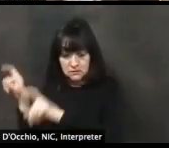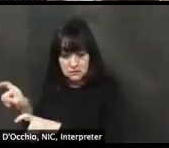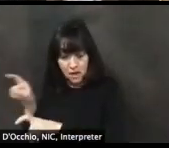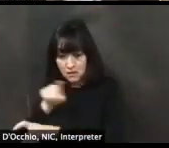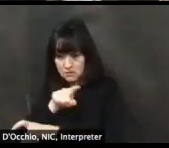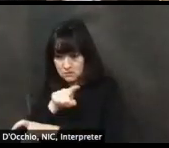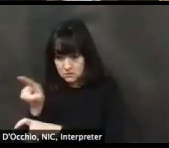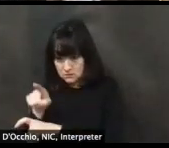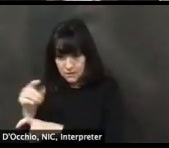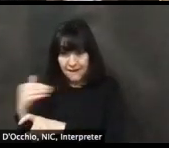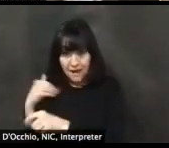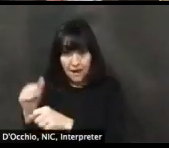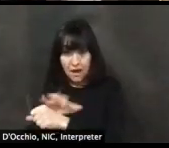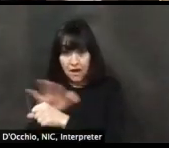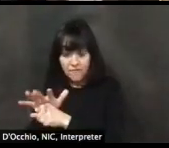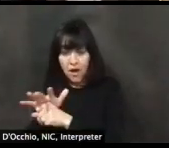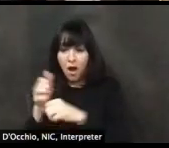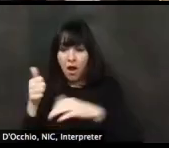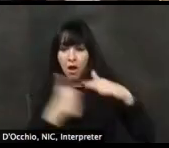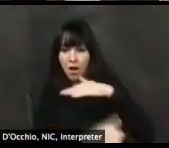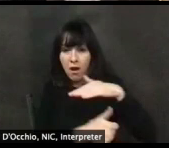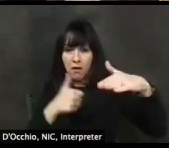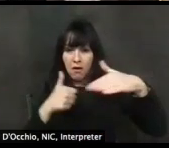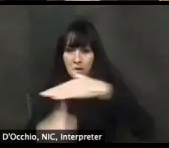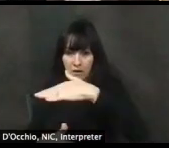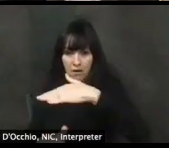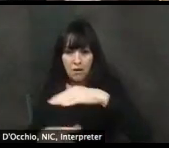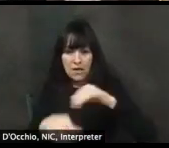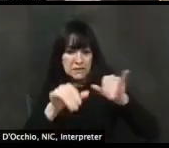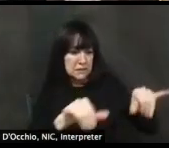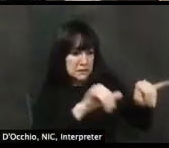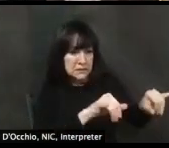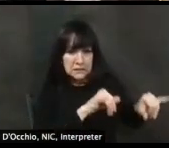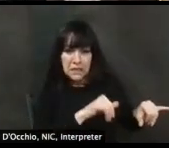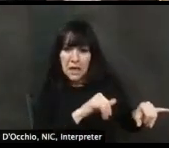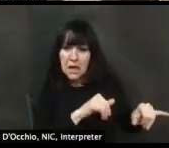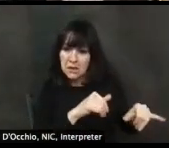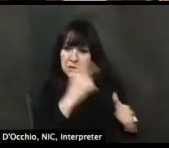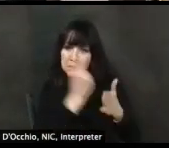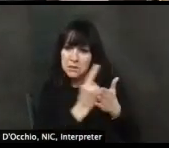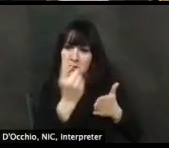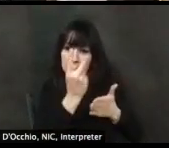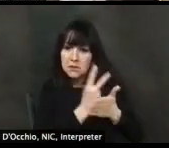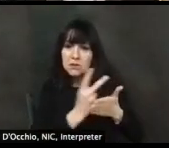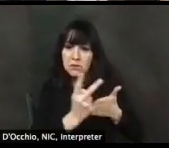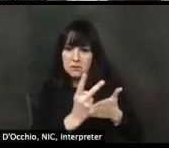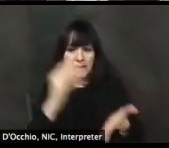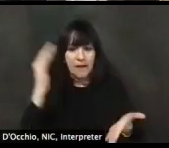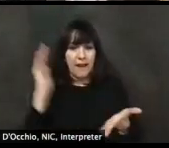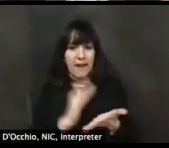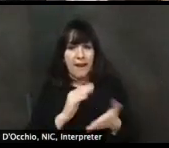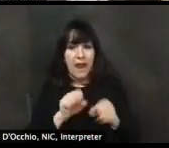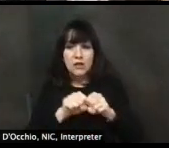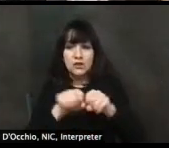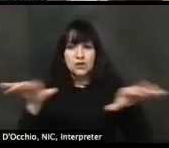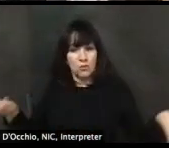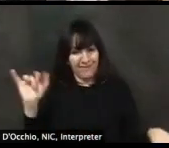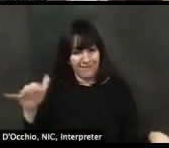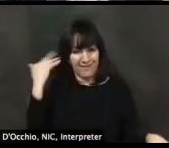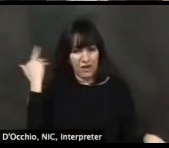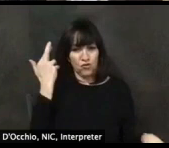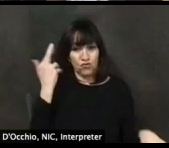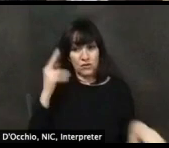live more of, of, of normal lives. So testing is, is really critical as we enter